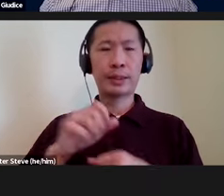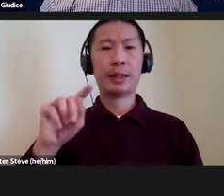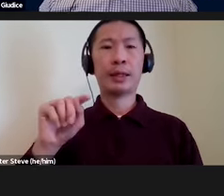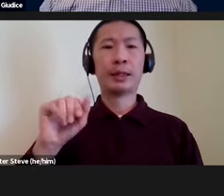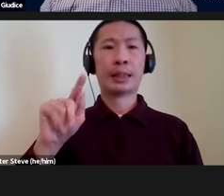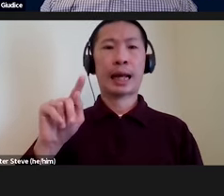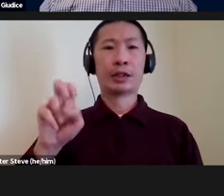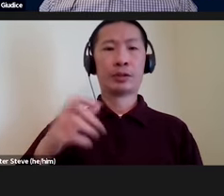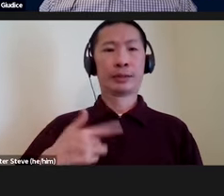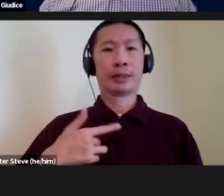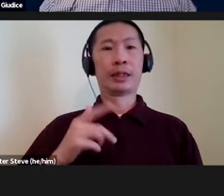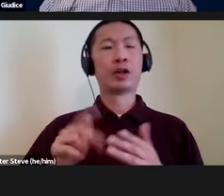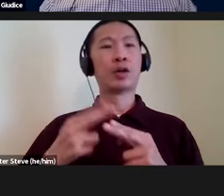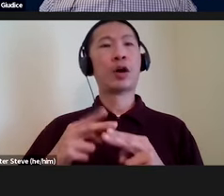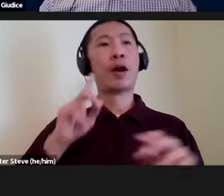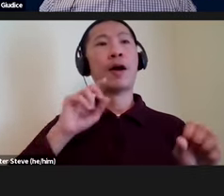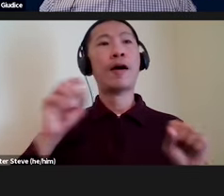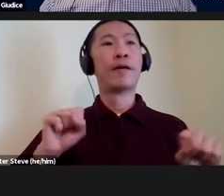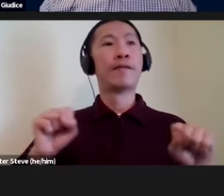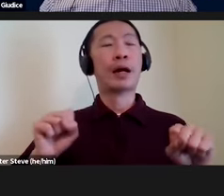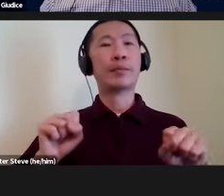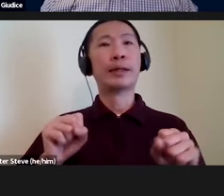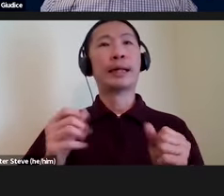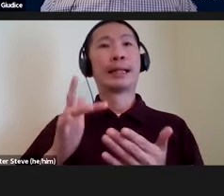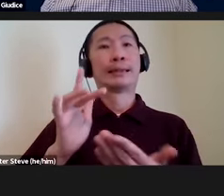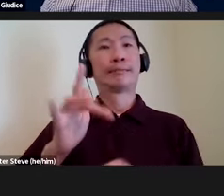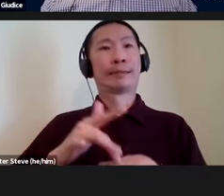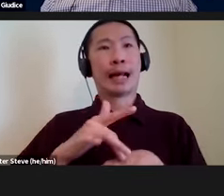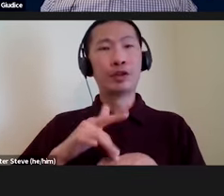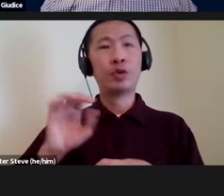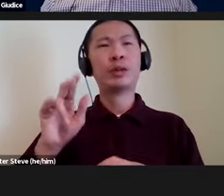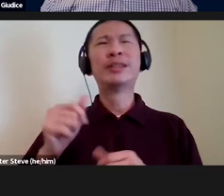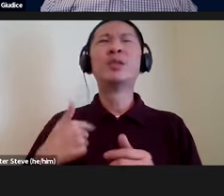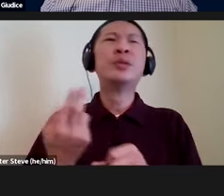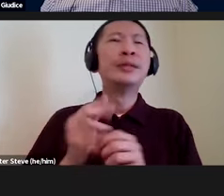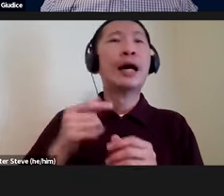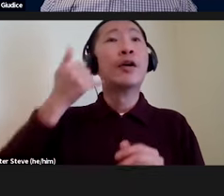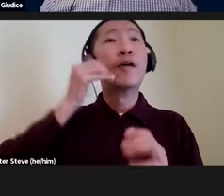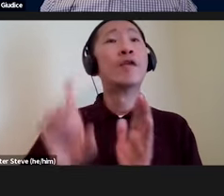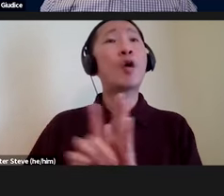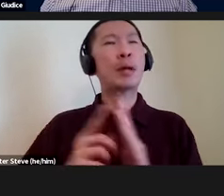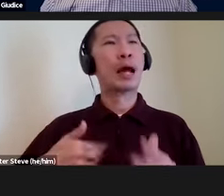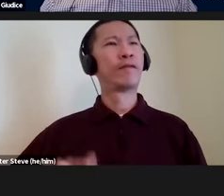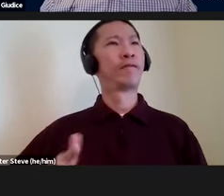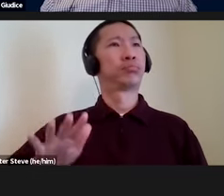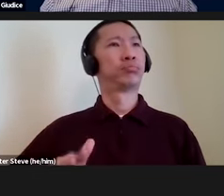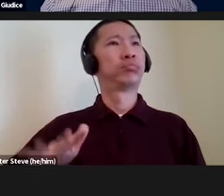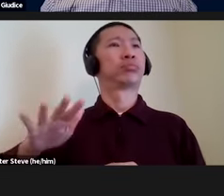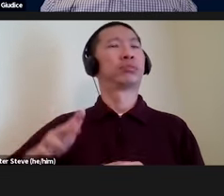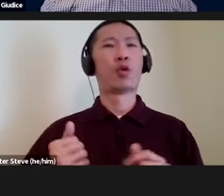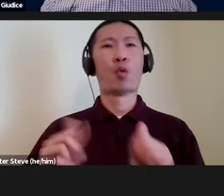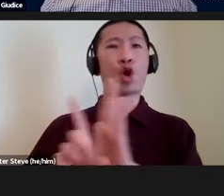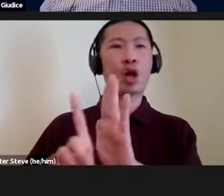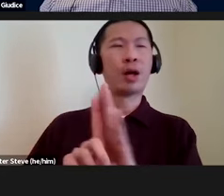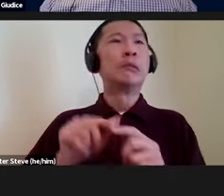sensations. This is called vibratactile cues. So, we're used to using this stuff as tertiary cues. You know, your phone rings or there's a vibration when there's an alarm, but you're not